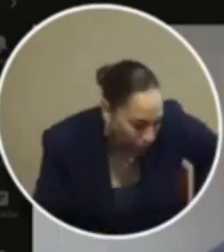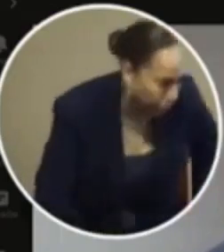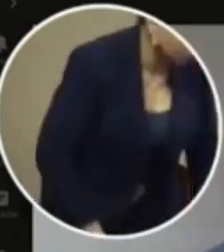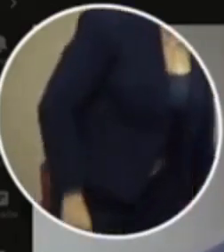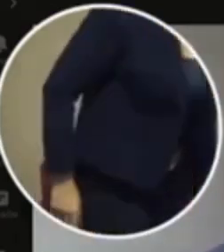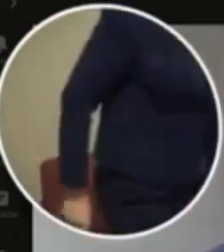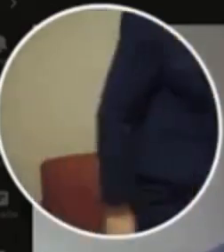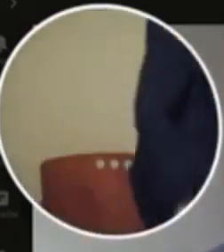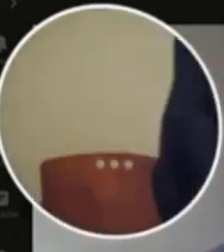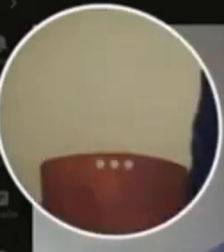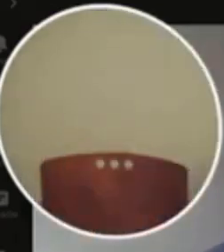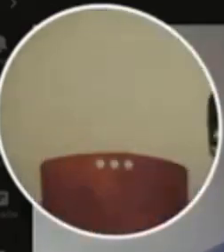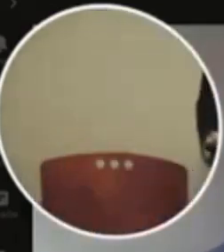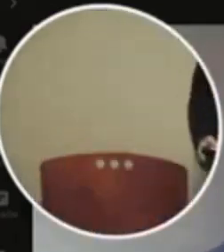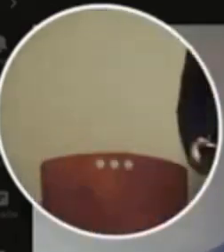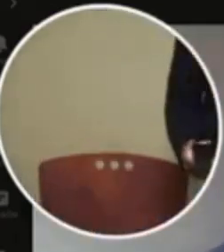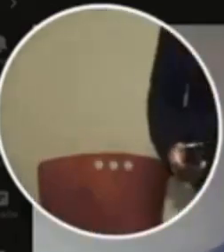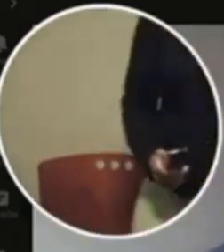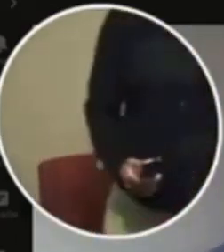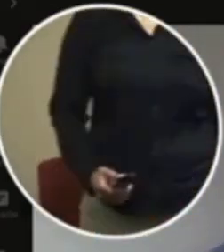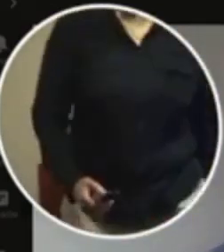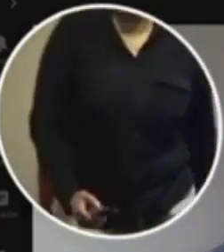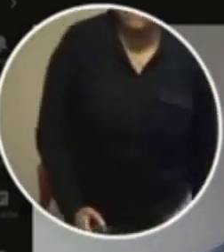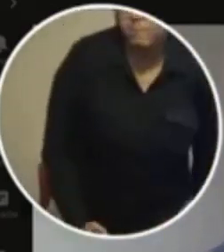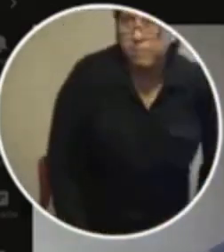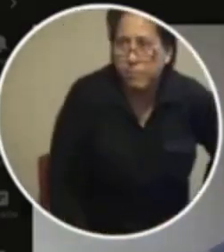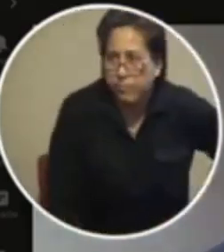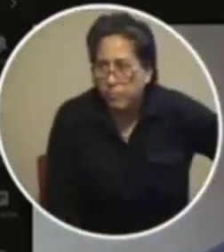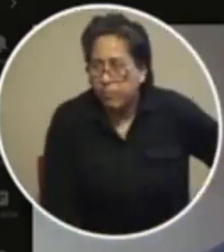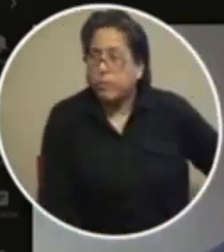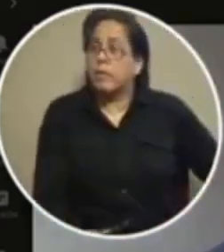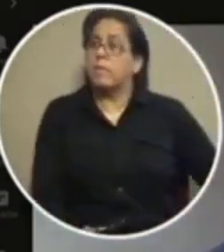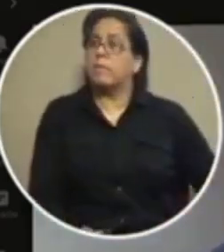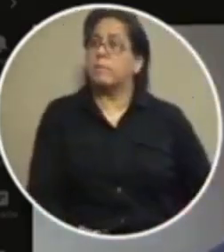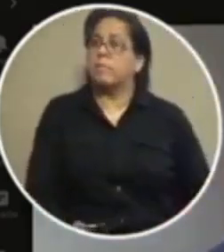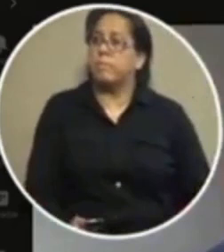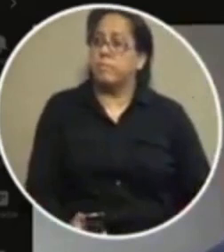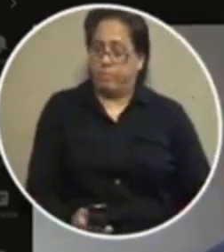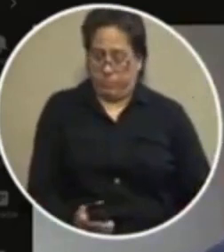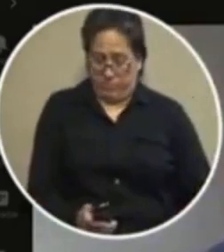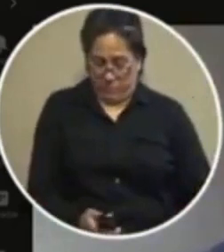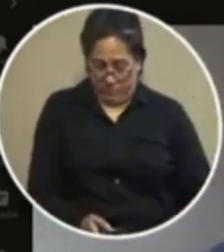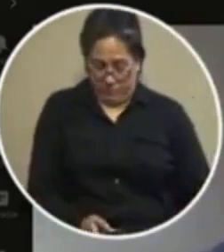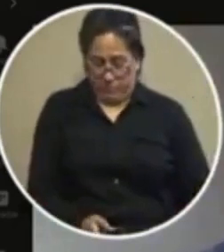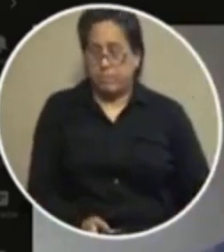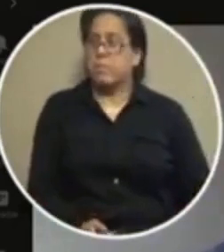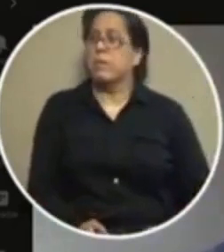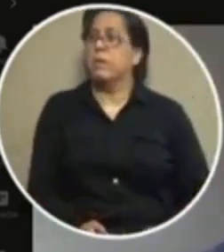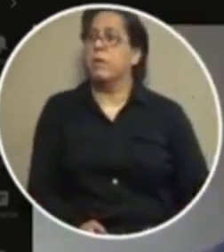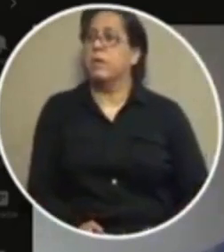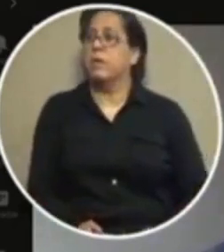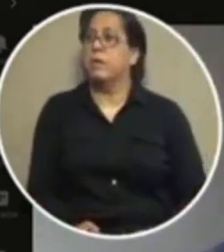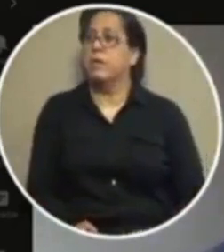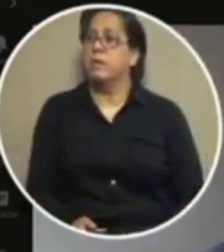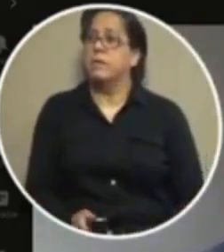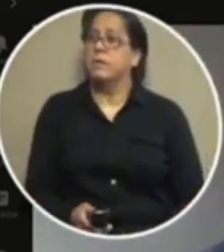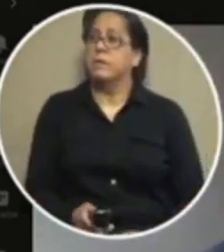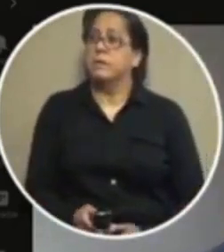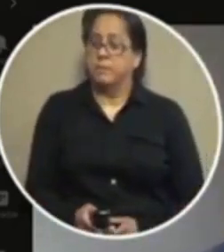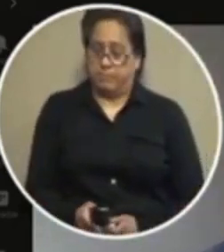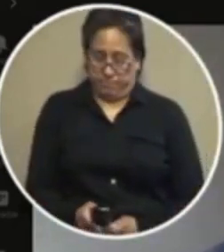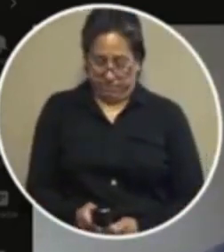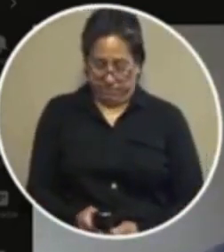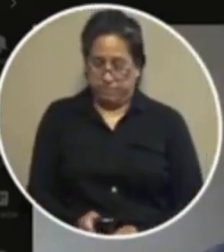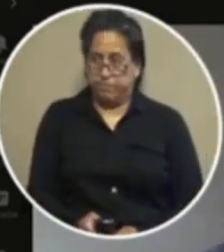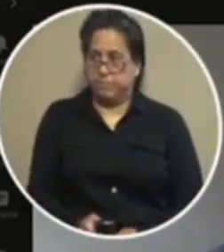else is really really how about how about when we had a 62 vote to go and postpone to